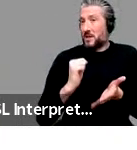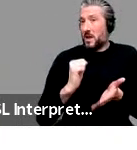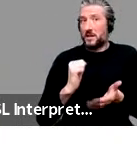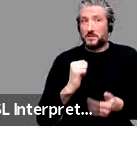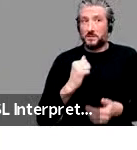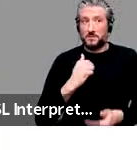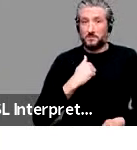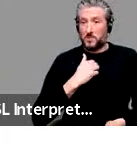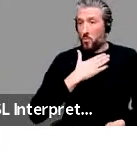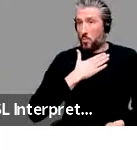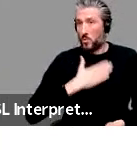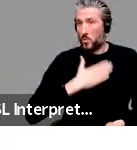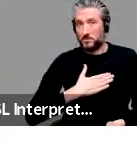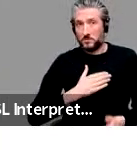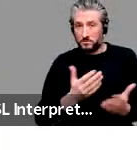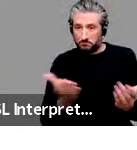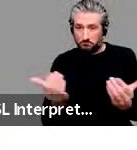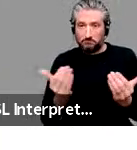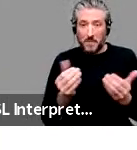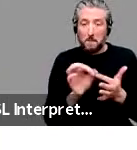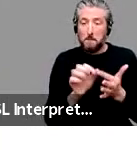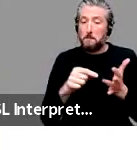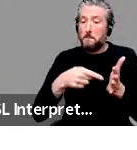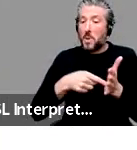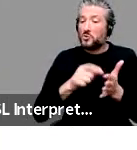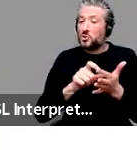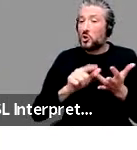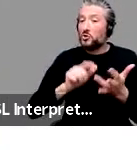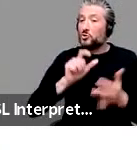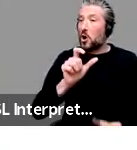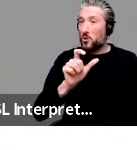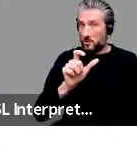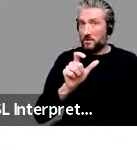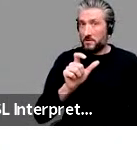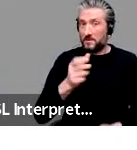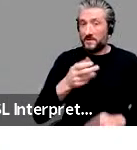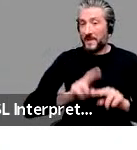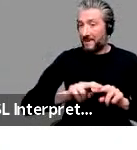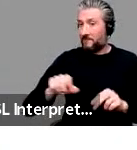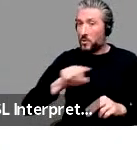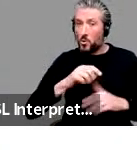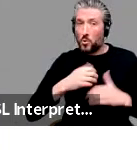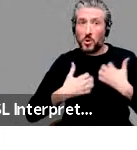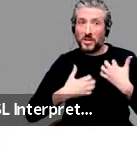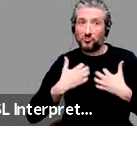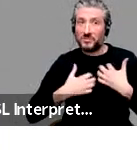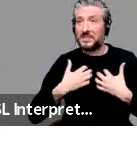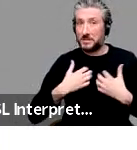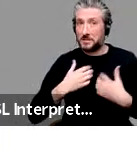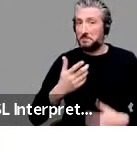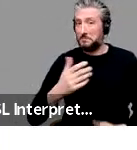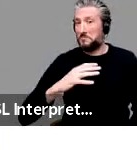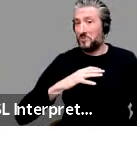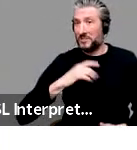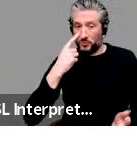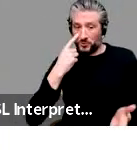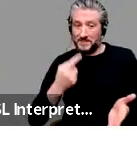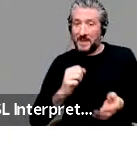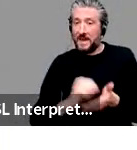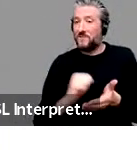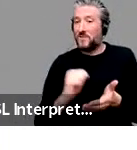if you find this kind of work interesting, you know, keep an eye out for that. And I want to thank you for paying attention.